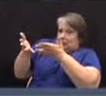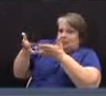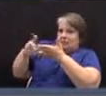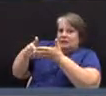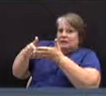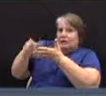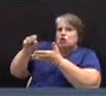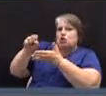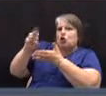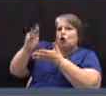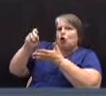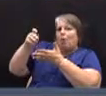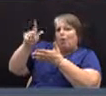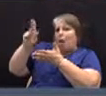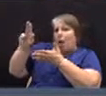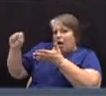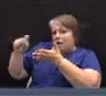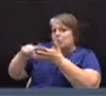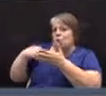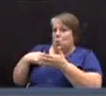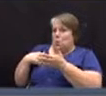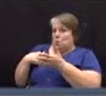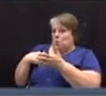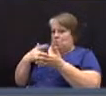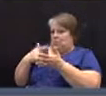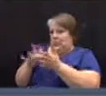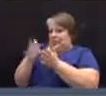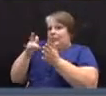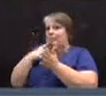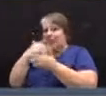at the end of this year.